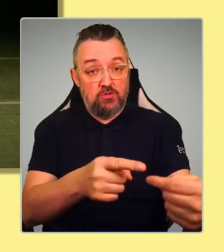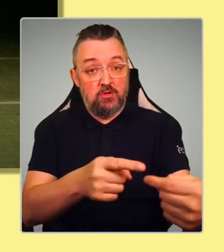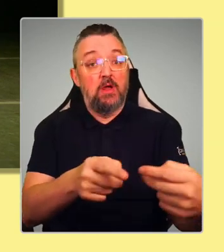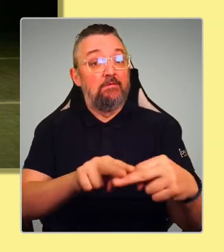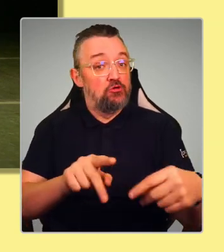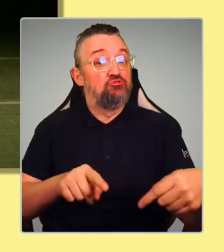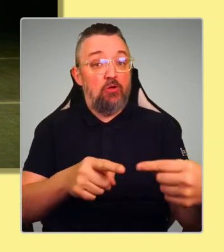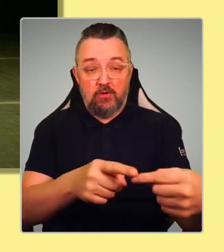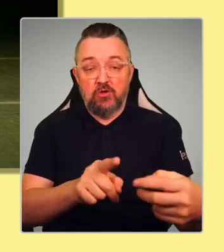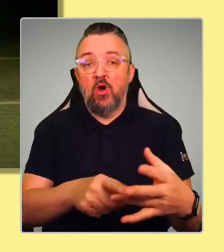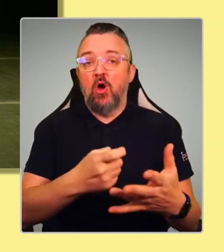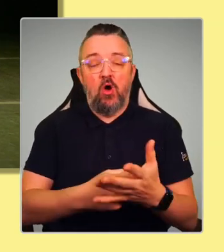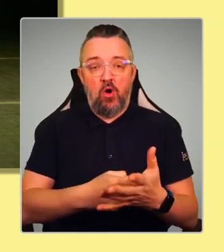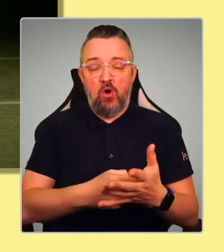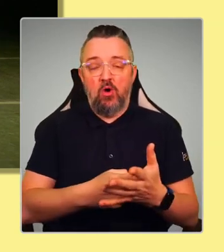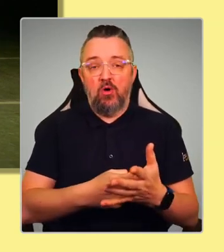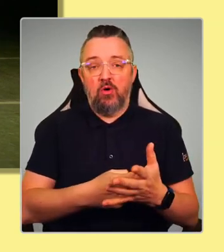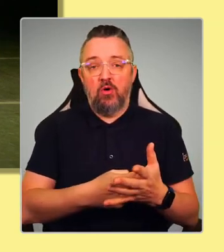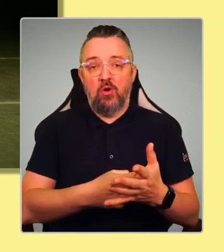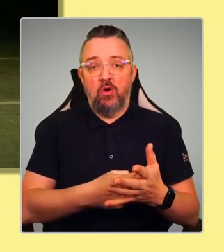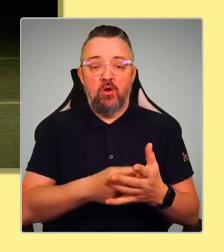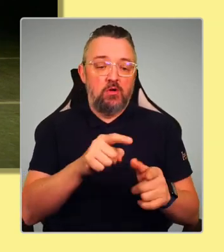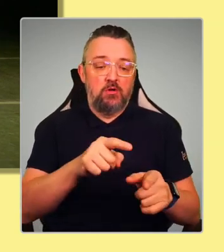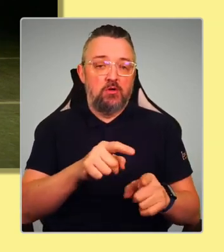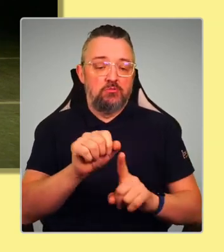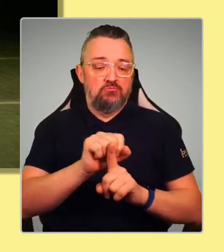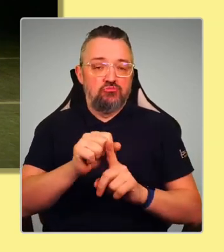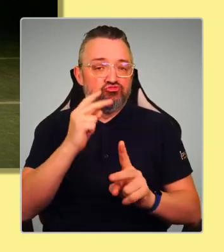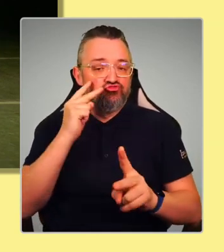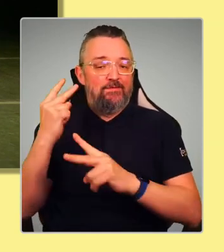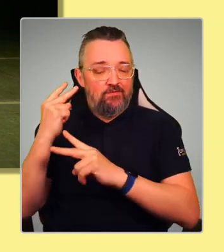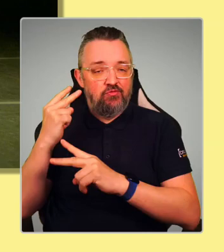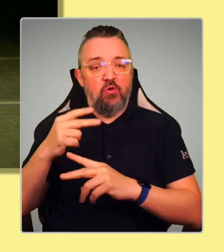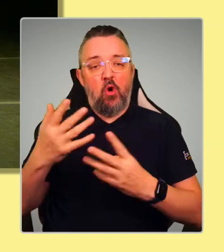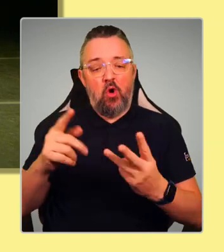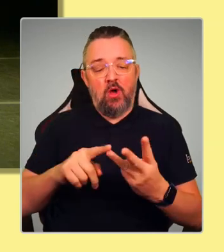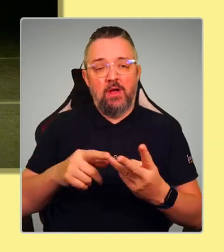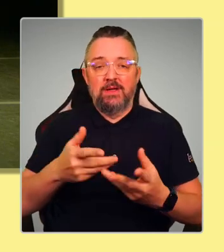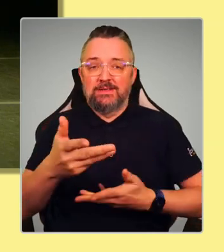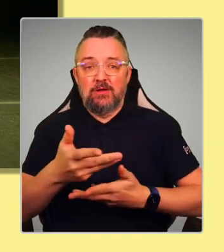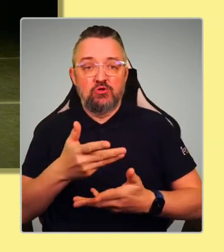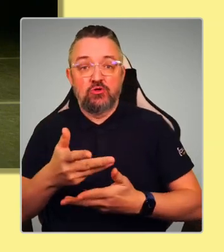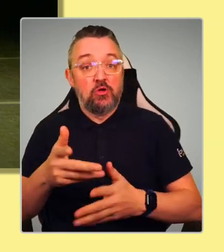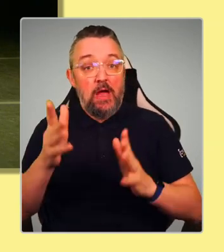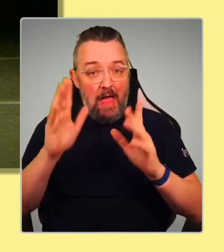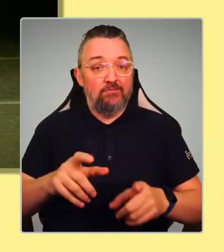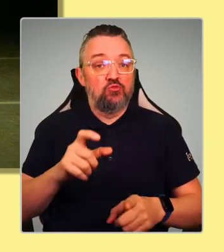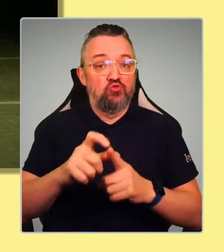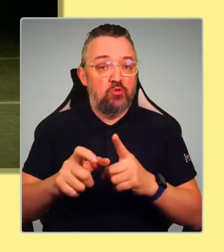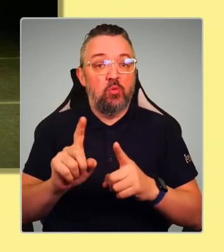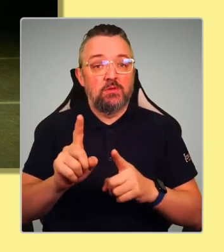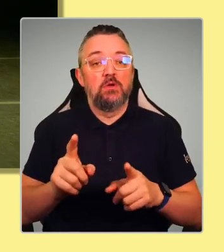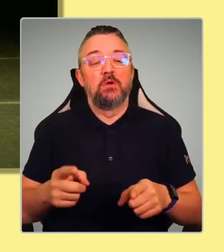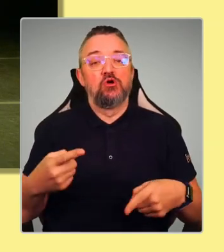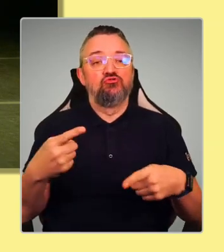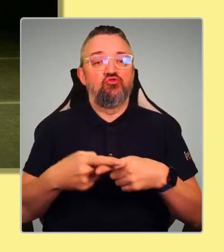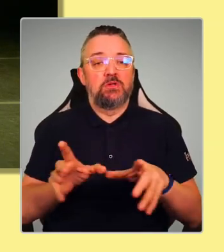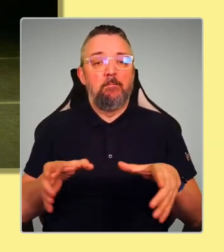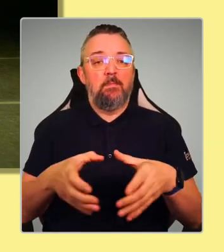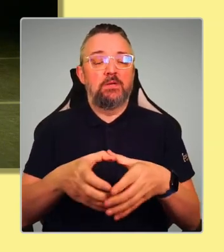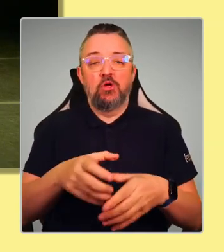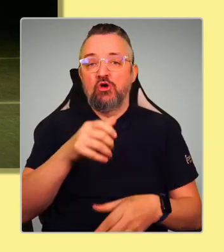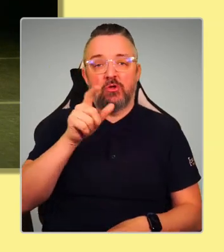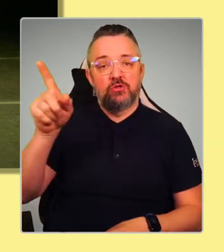review it or negotiate? You have to do it as a cross-party and not just the Scottish government.